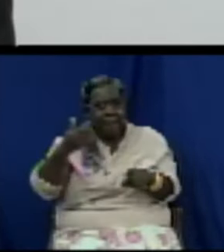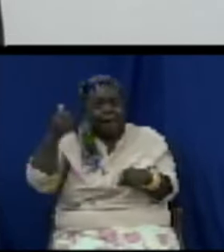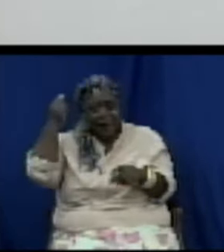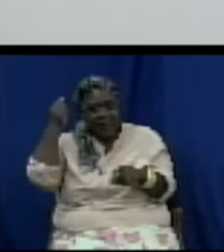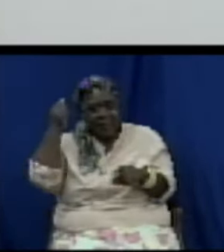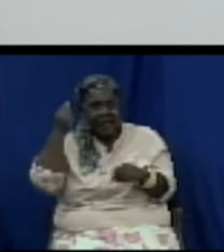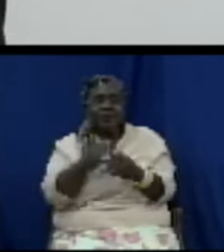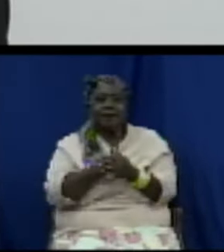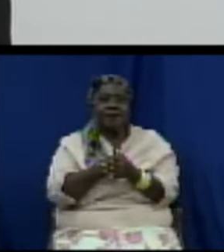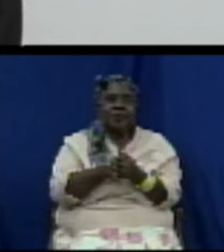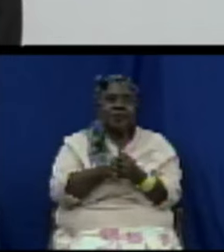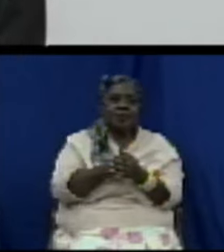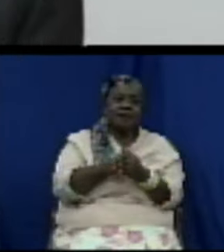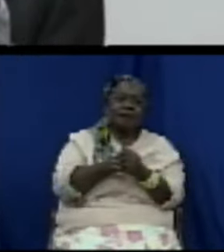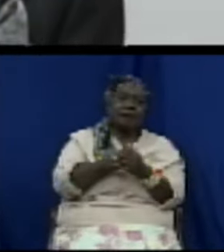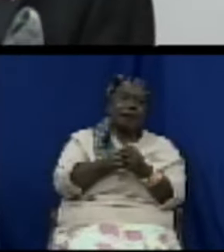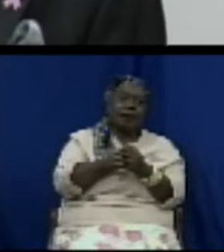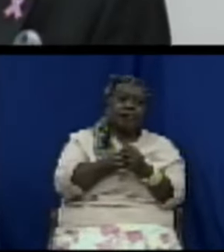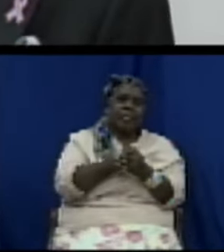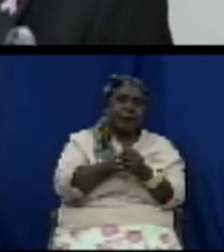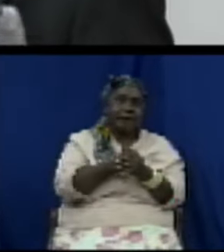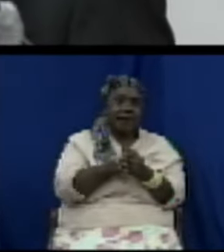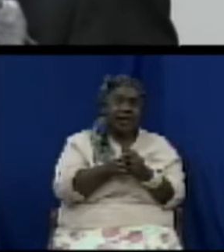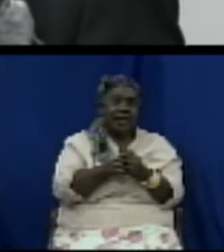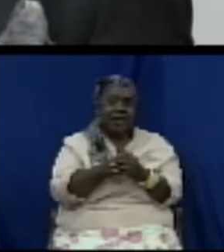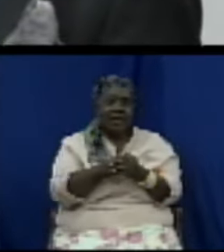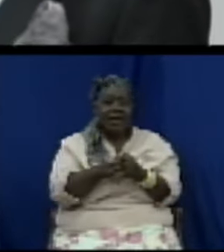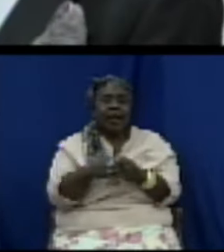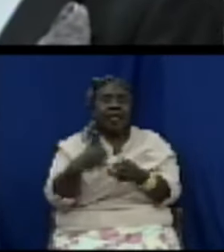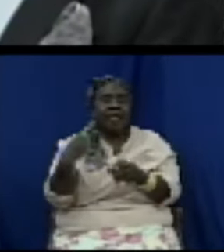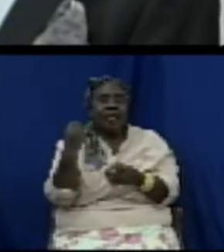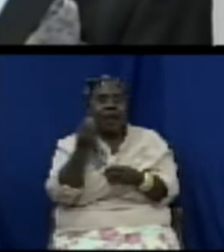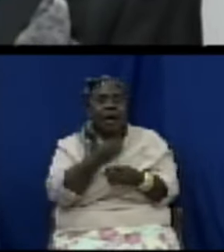department is not a dumping ground